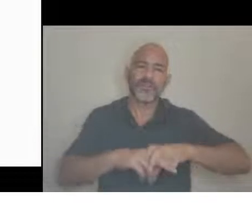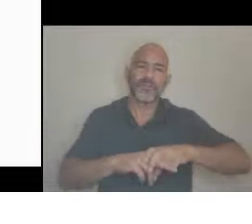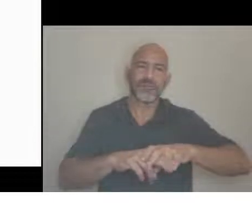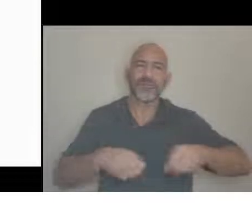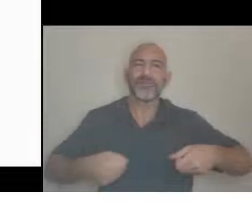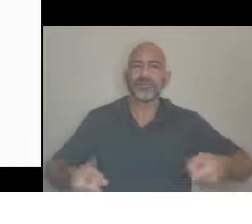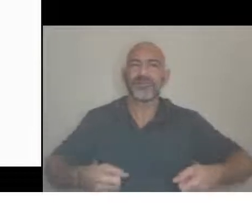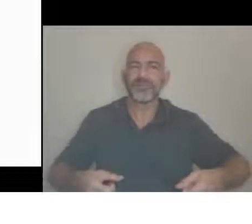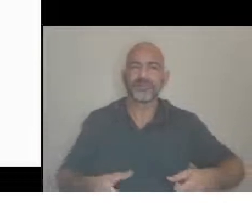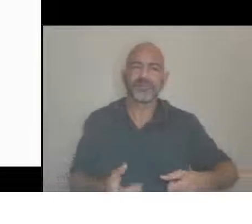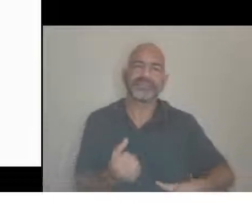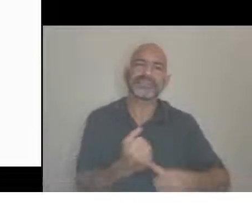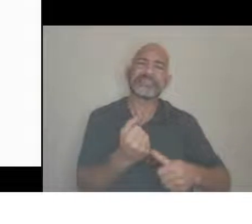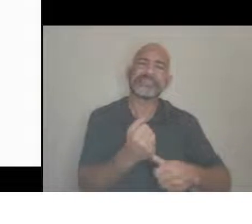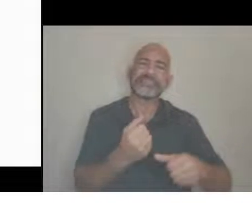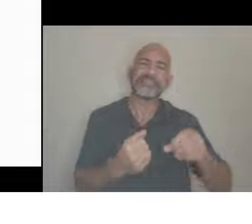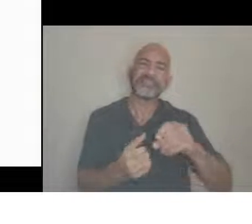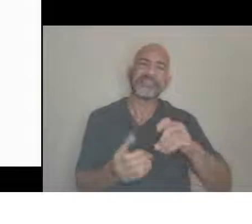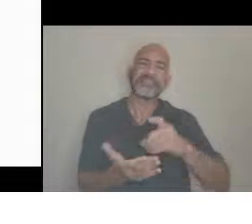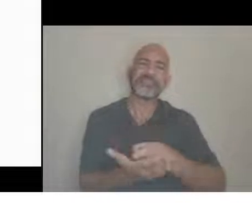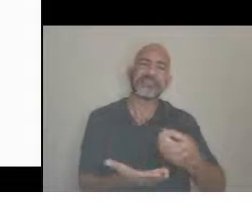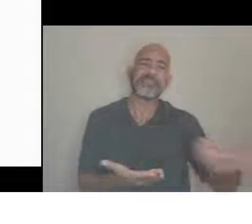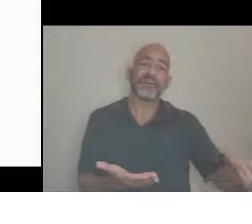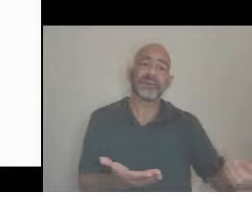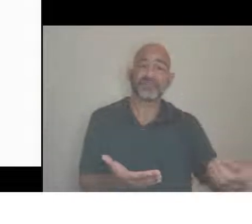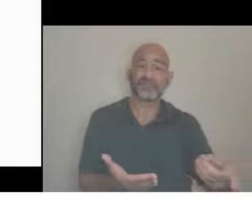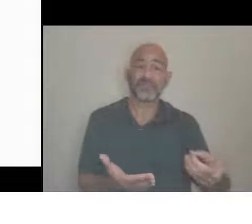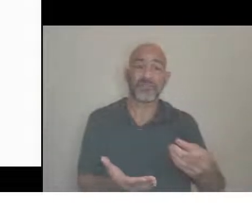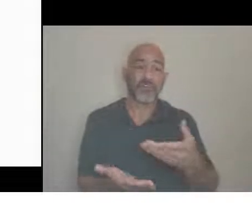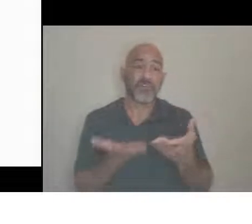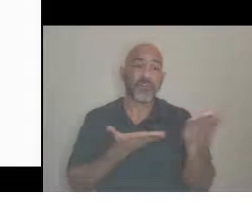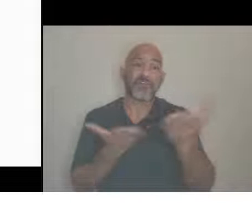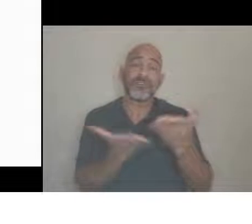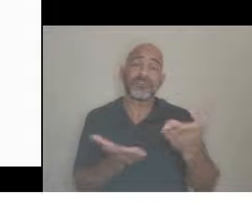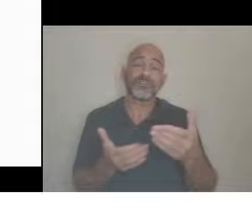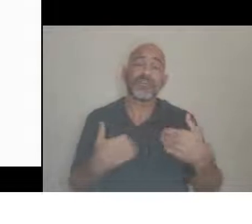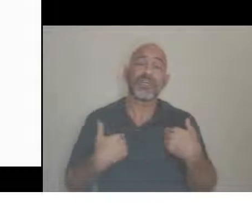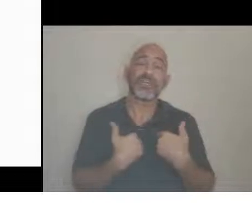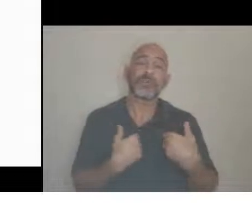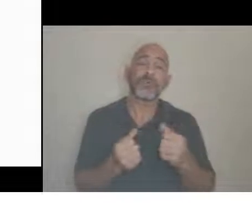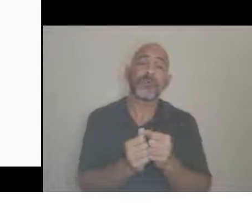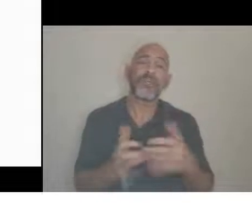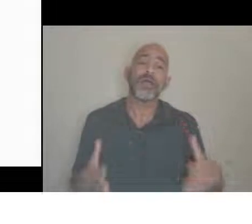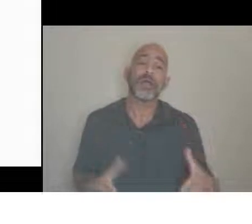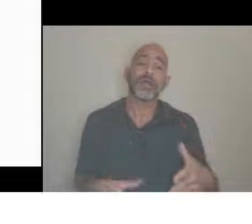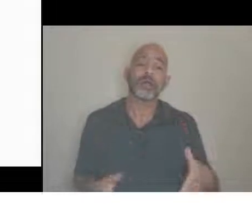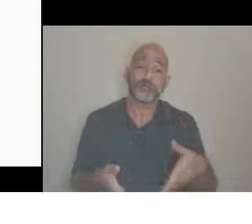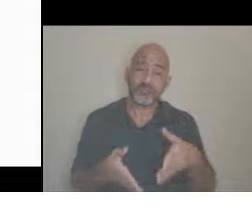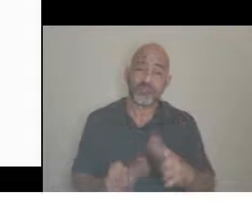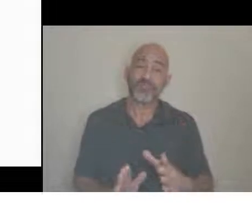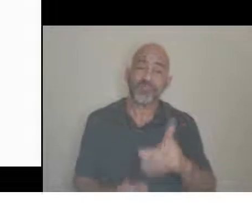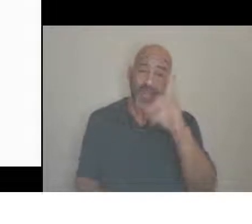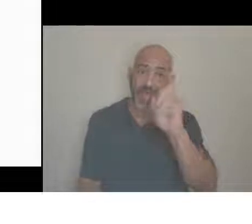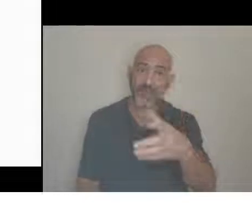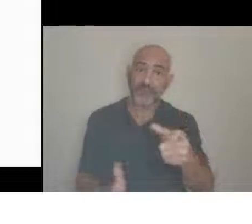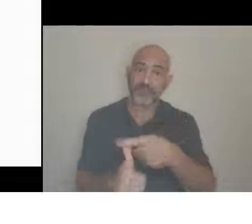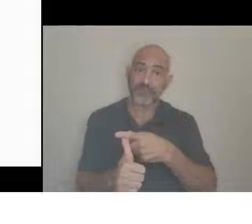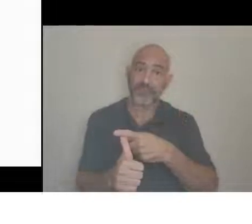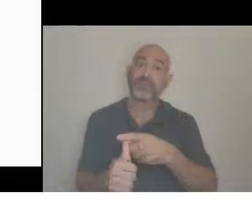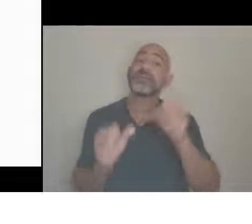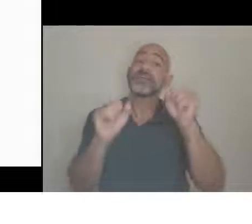it's basically an extension of who they are. You know, someone's wheelchair,